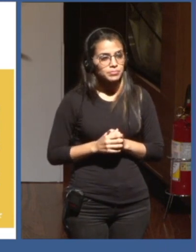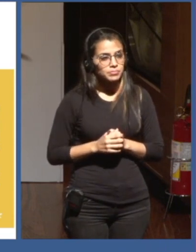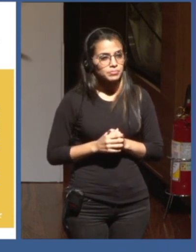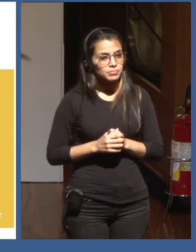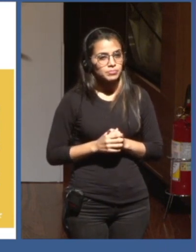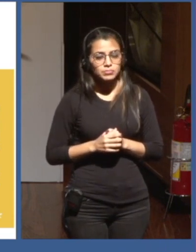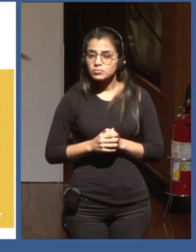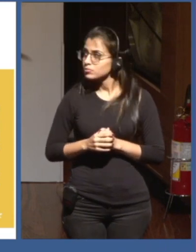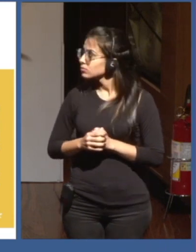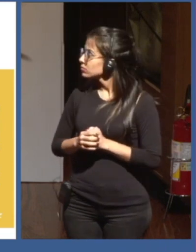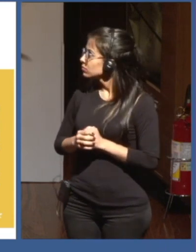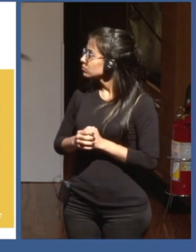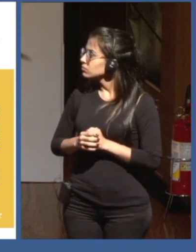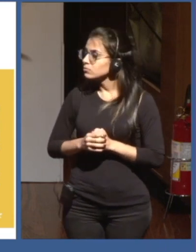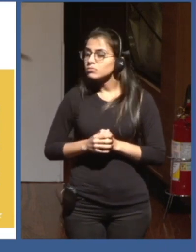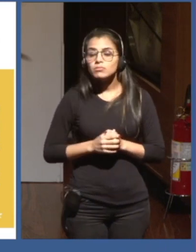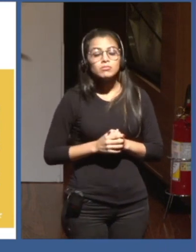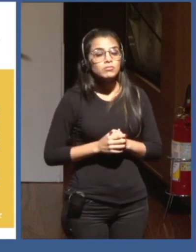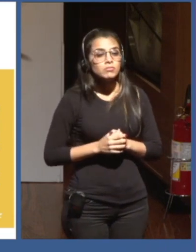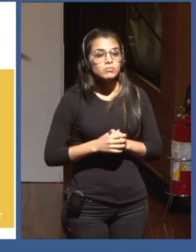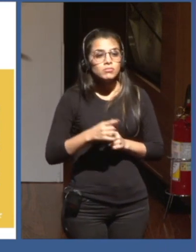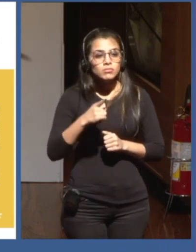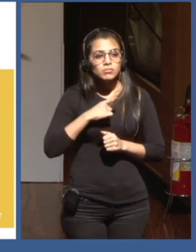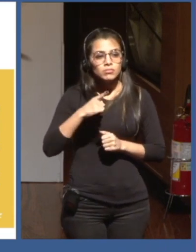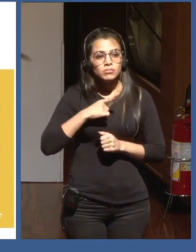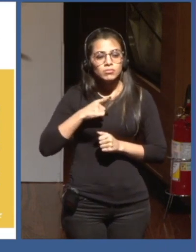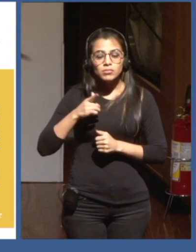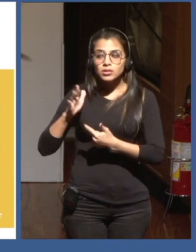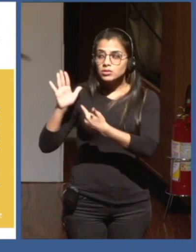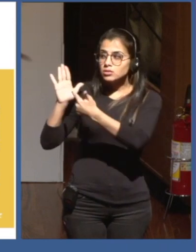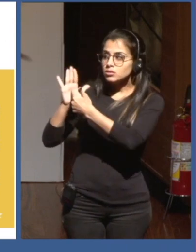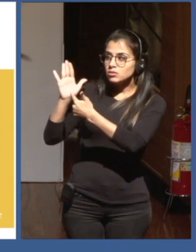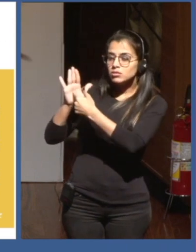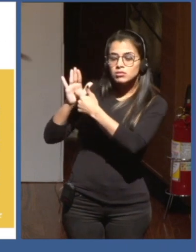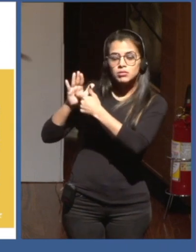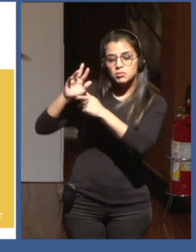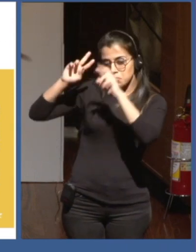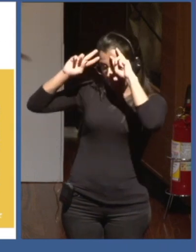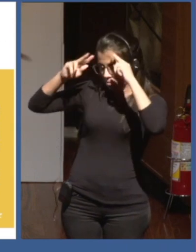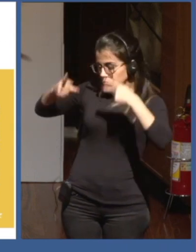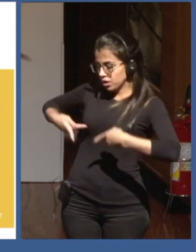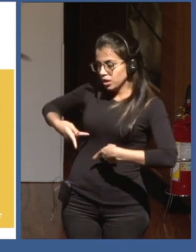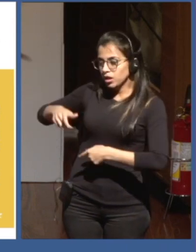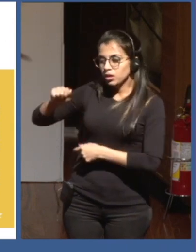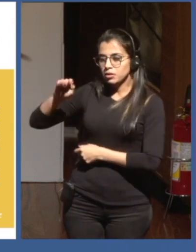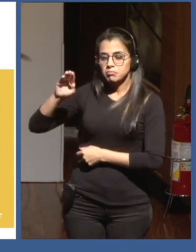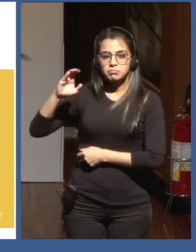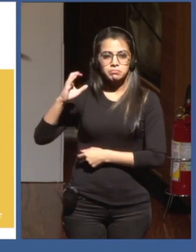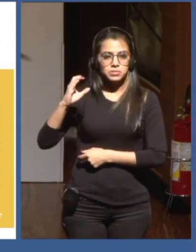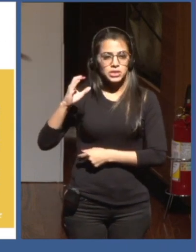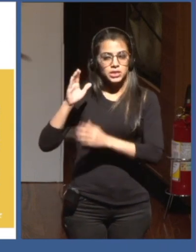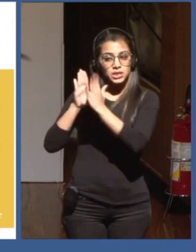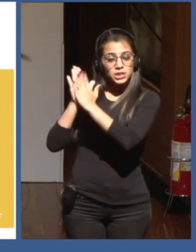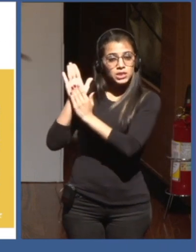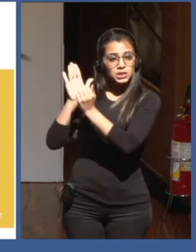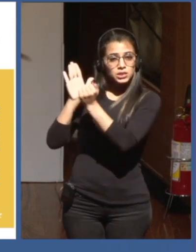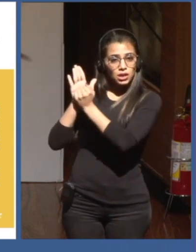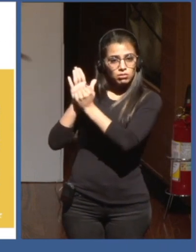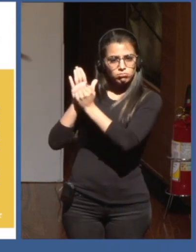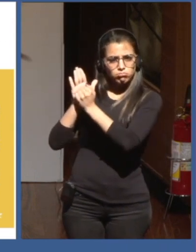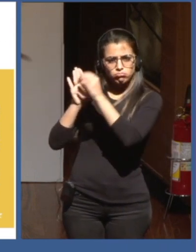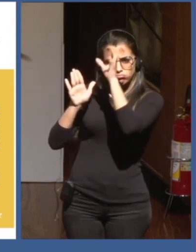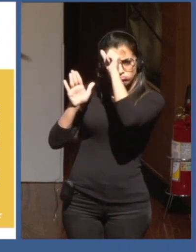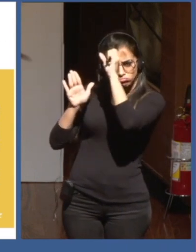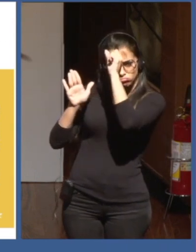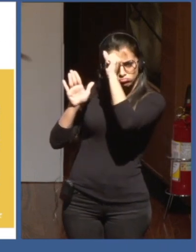close with that in two minutes. So, I will be two minutes over time. So, this question of literacy, the question of data literacy has become